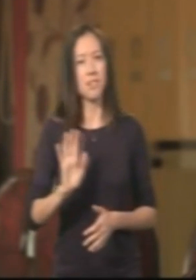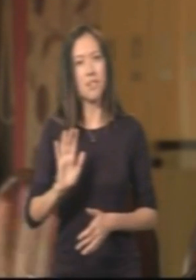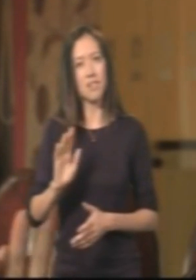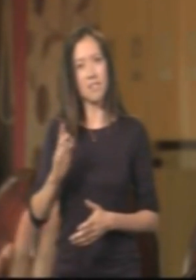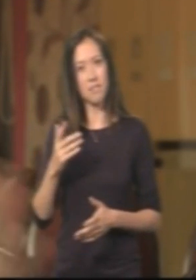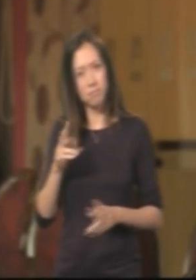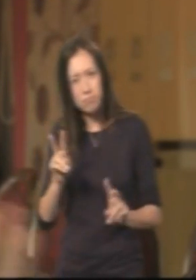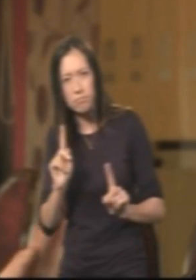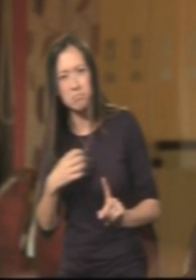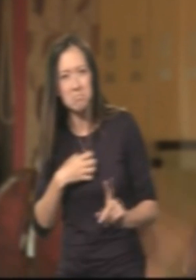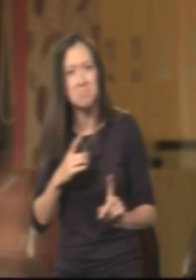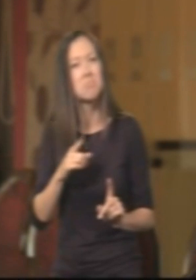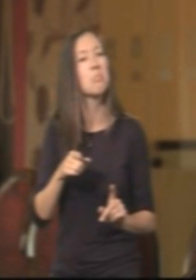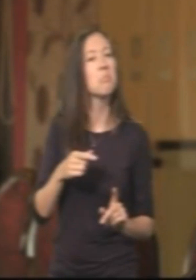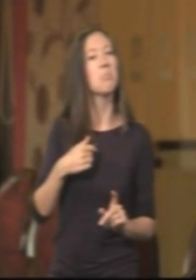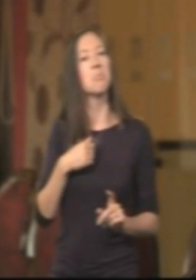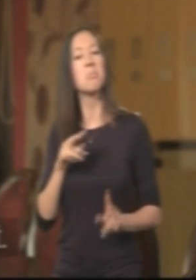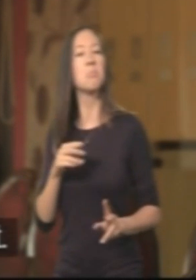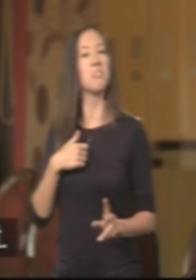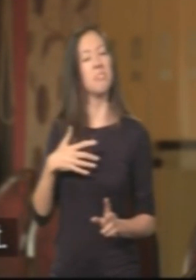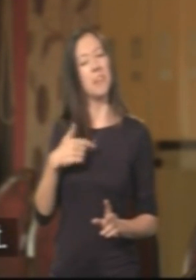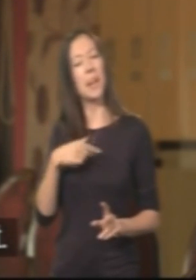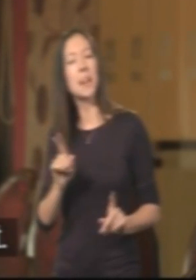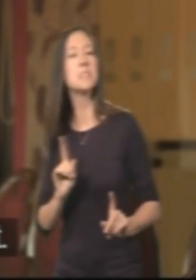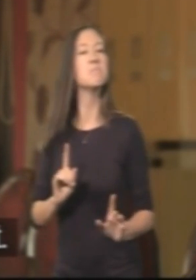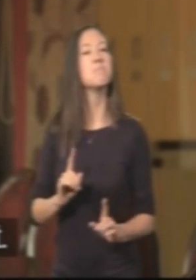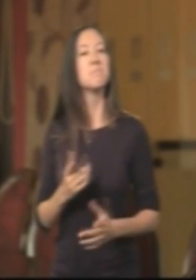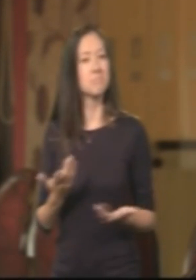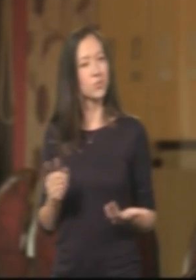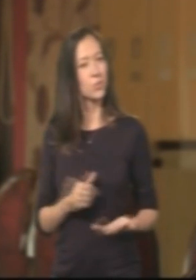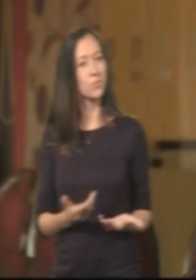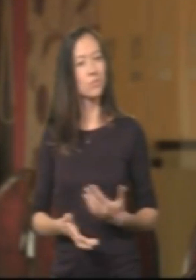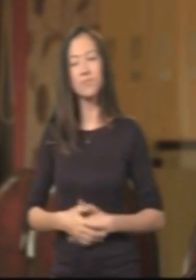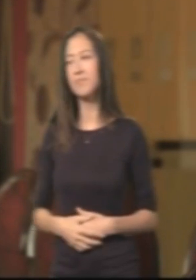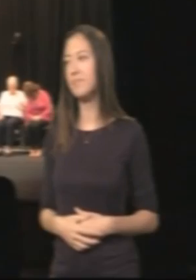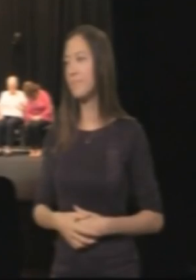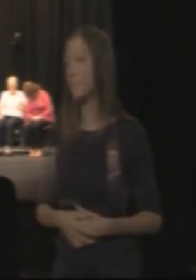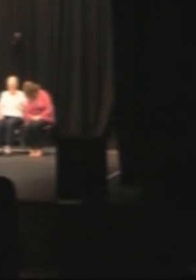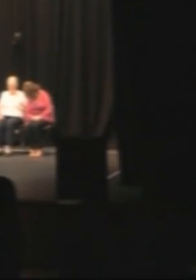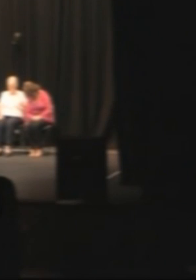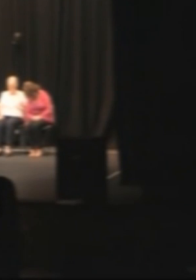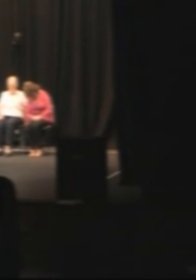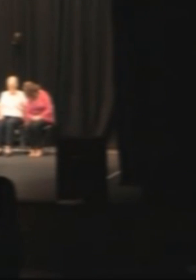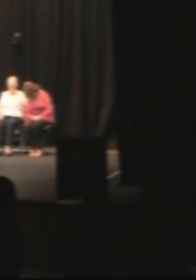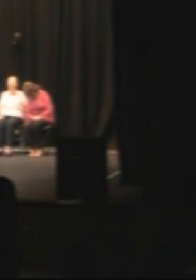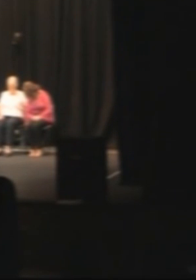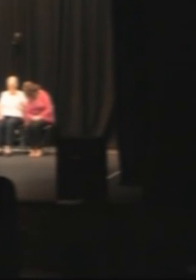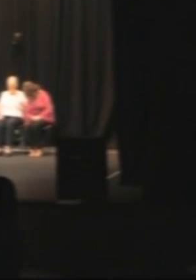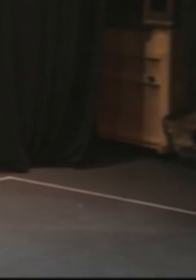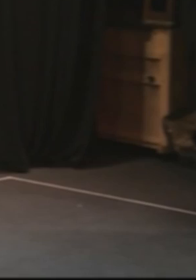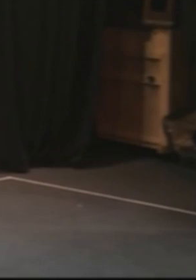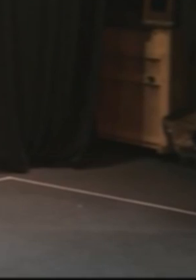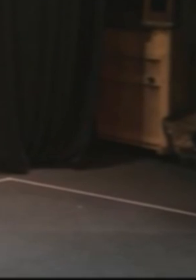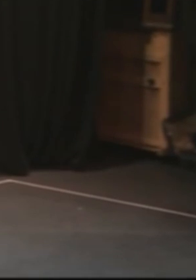you know, pushing things to the side, you've got to bring them in. That's the way I look at it. That's the way it is, I think. All of you wake up.